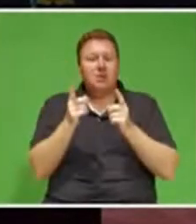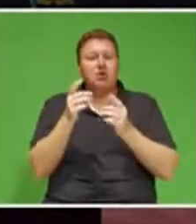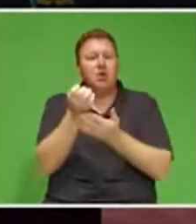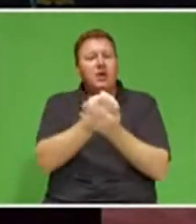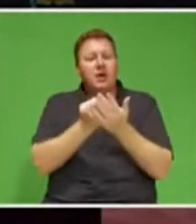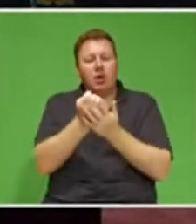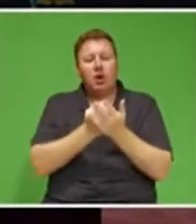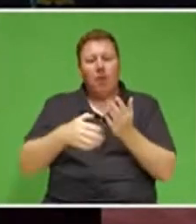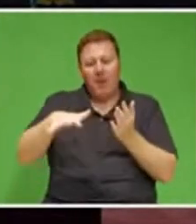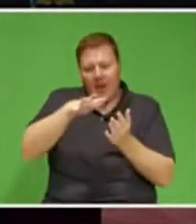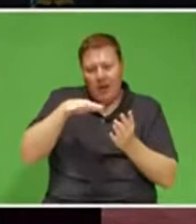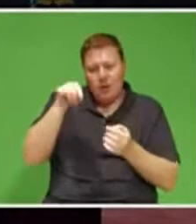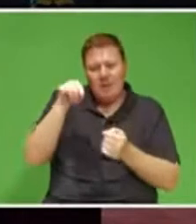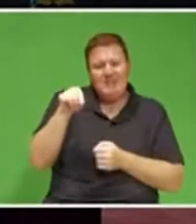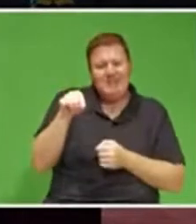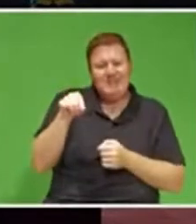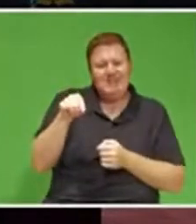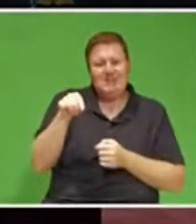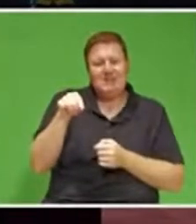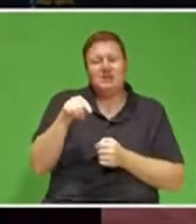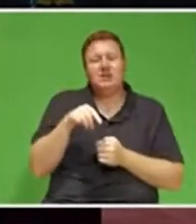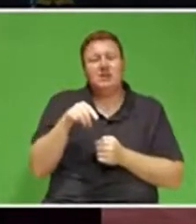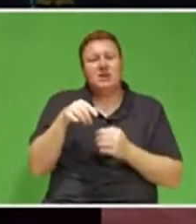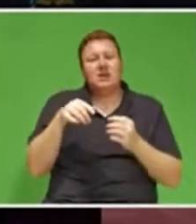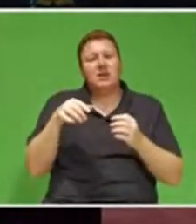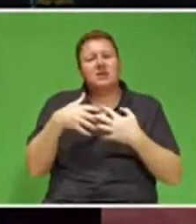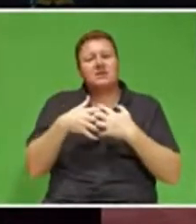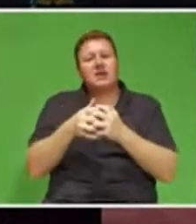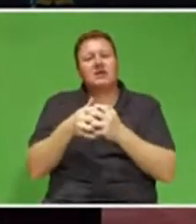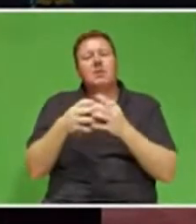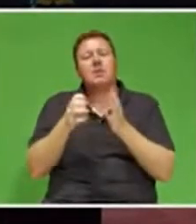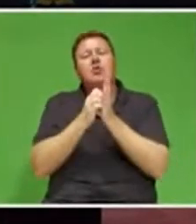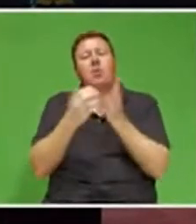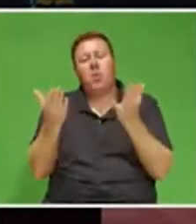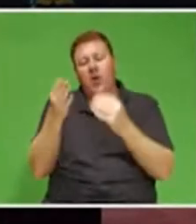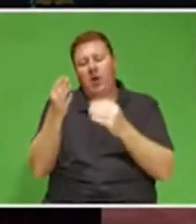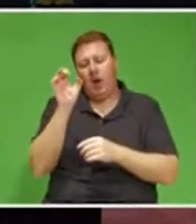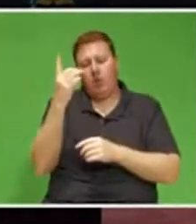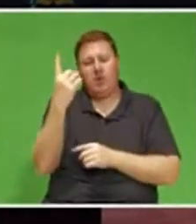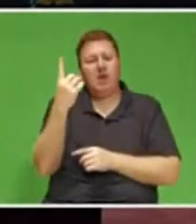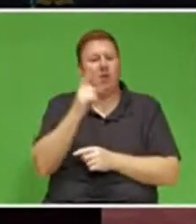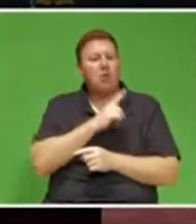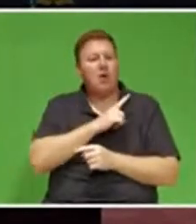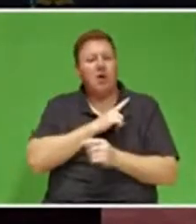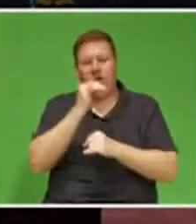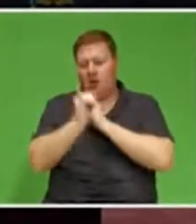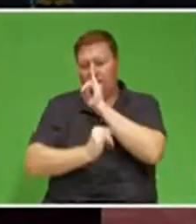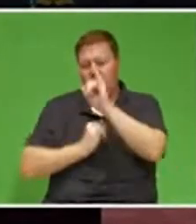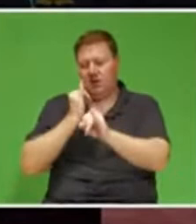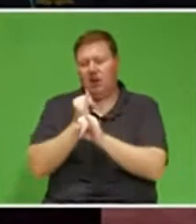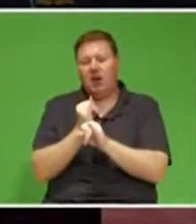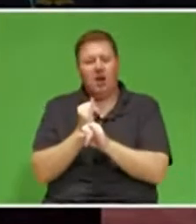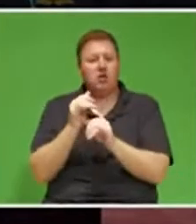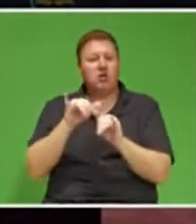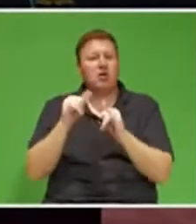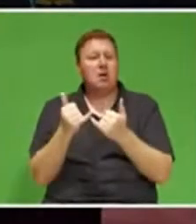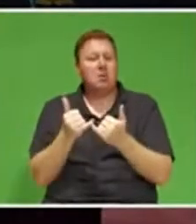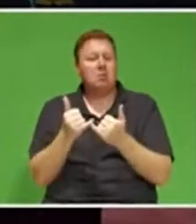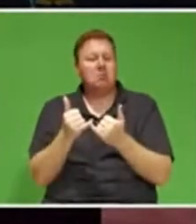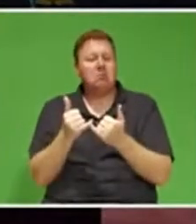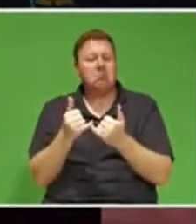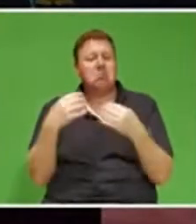have been set up because international companies have seen that we really mean